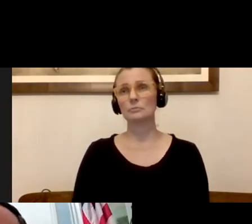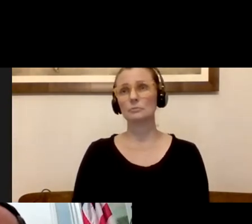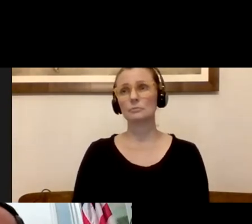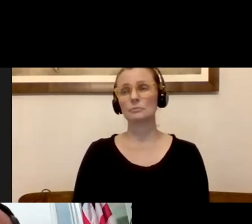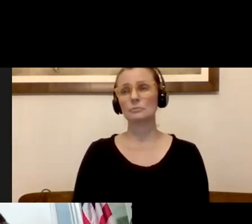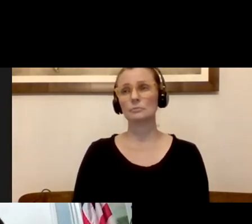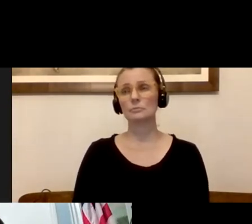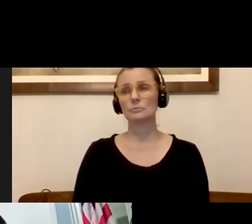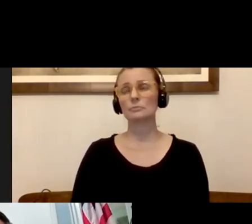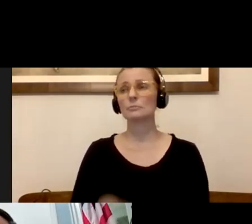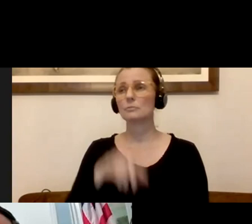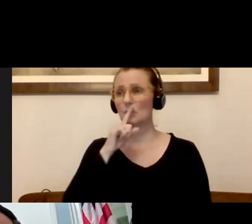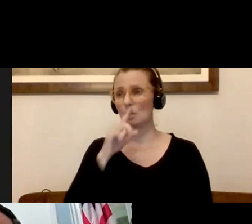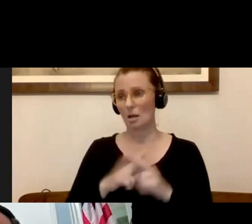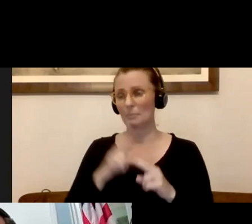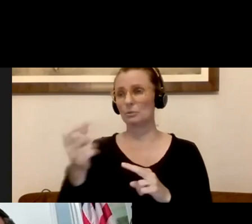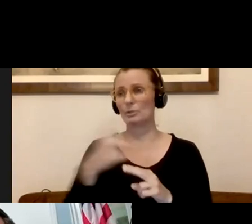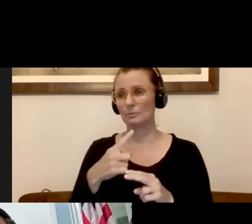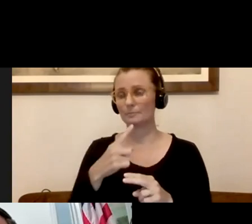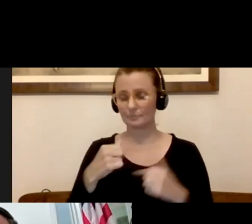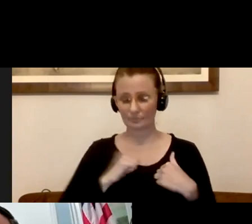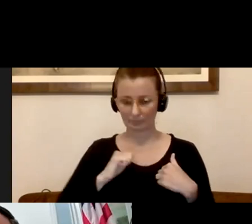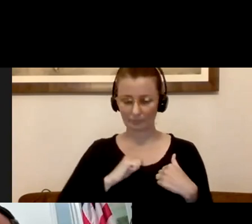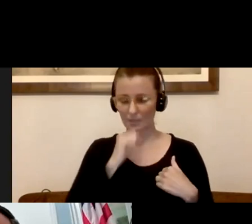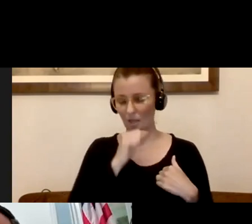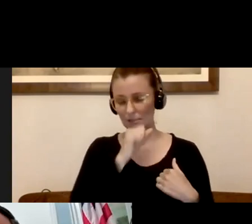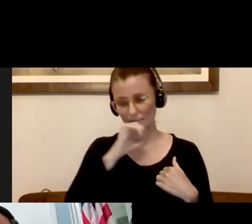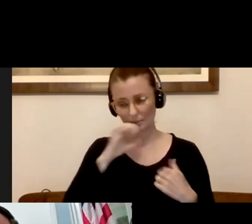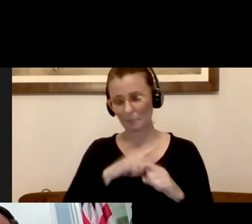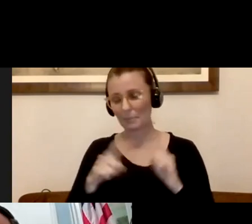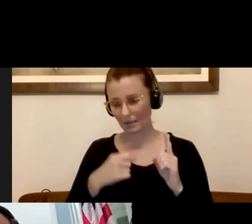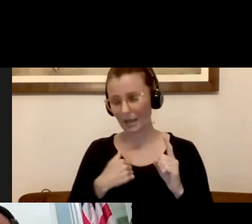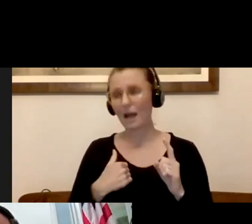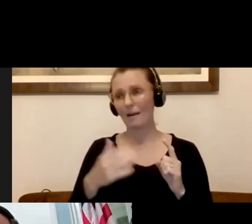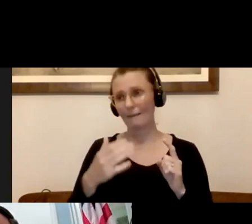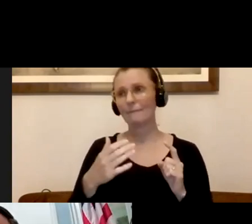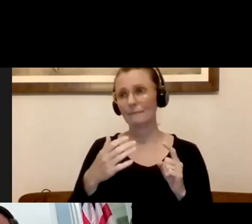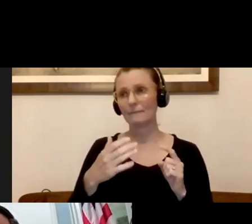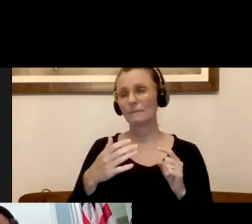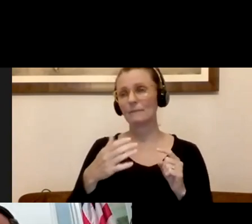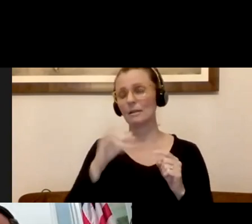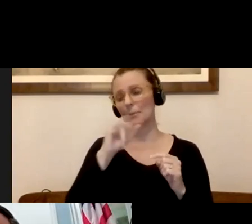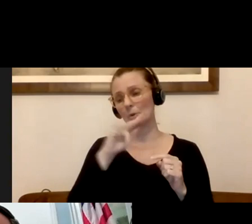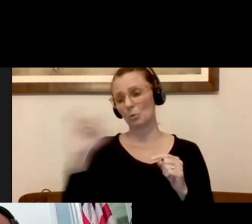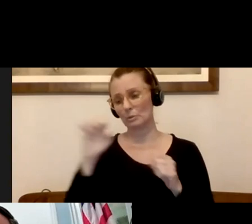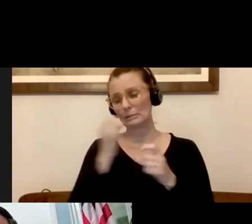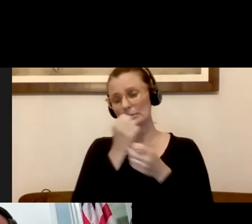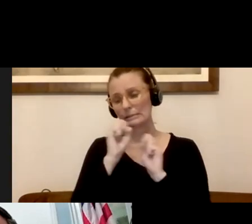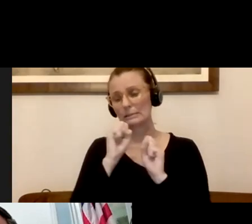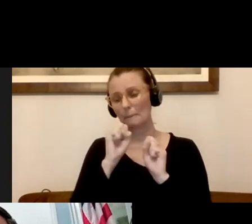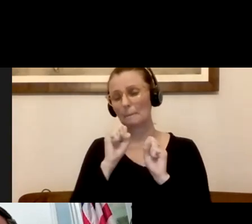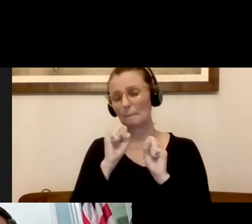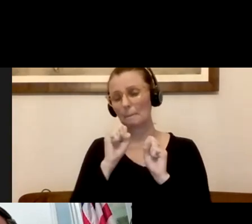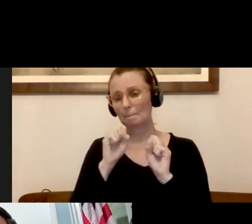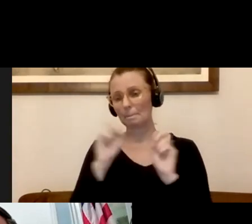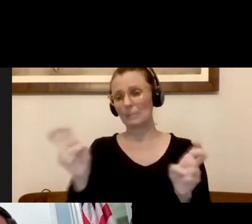I'm not a senior, but I have an autoimmune disorder. With the number of antibody tests not being FDA approved, how can you ensure the